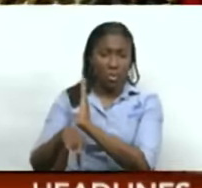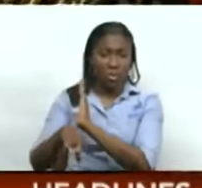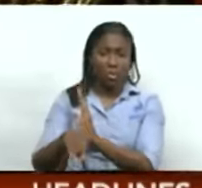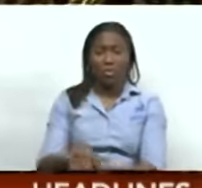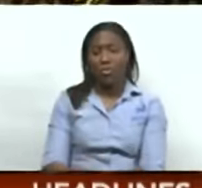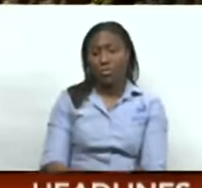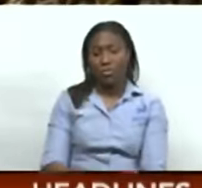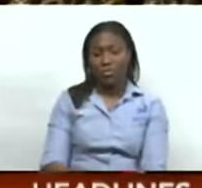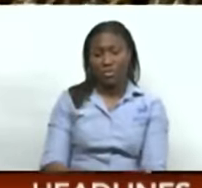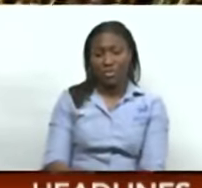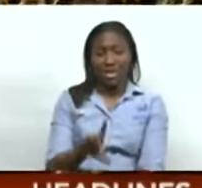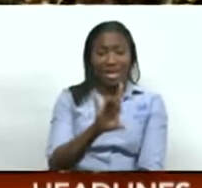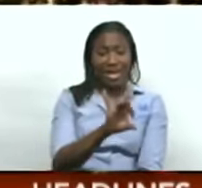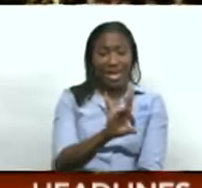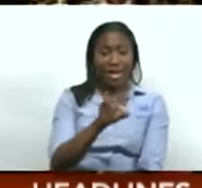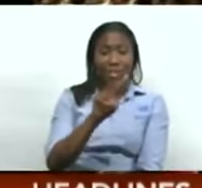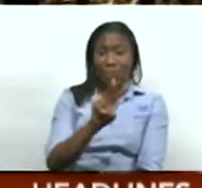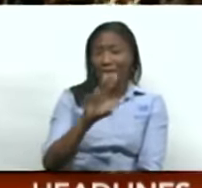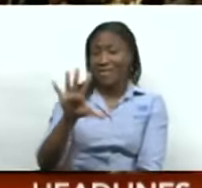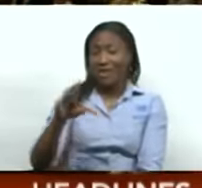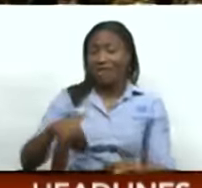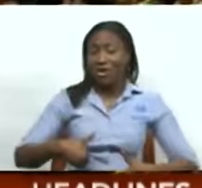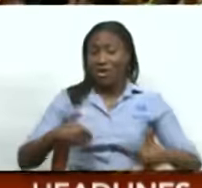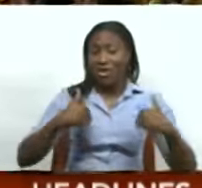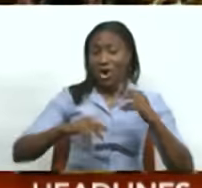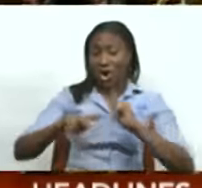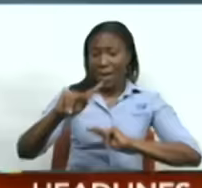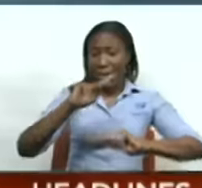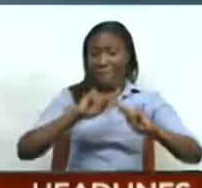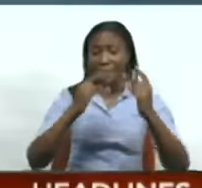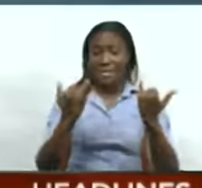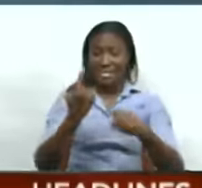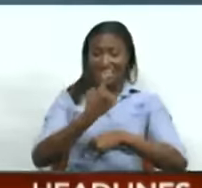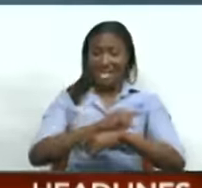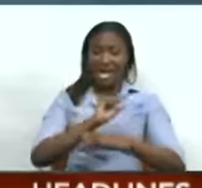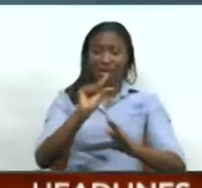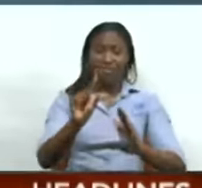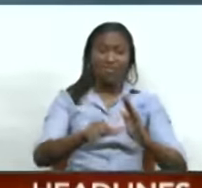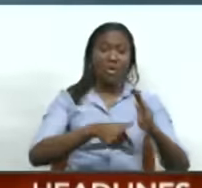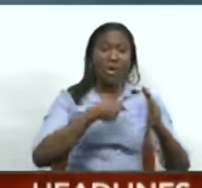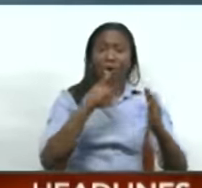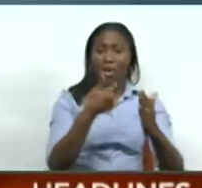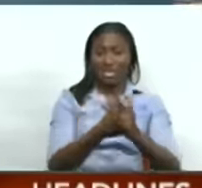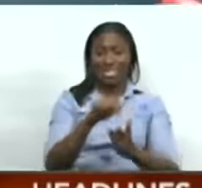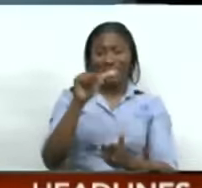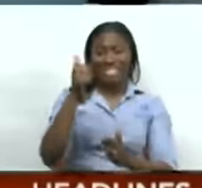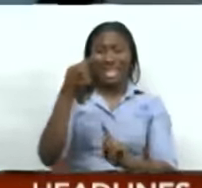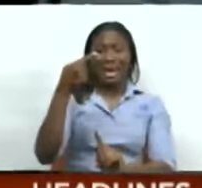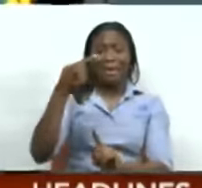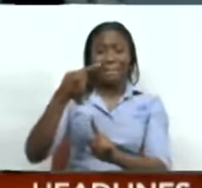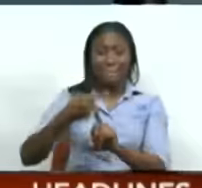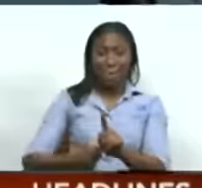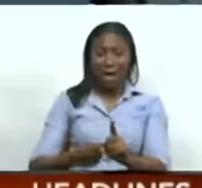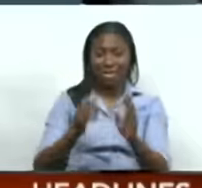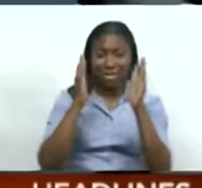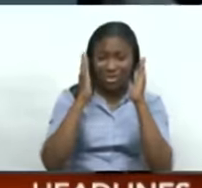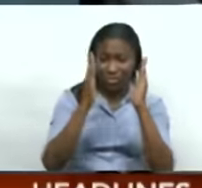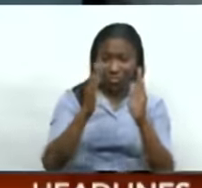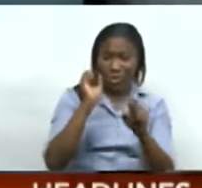For the 825 young people, today represented the crescendo of 10 months of hard work and dedication,